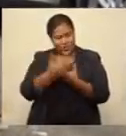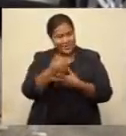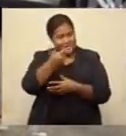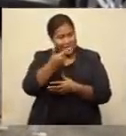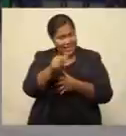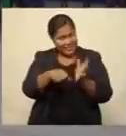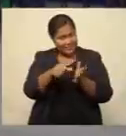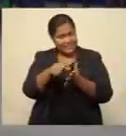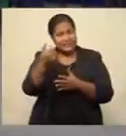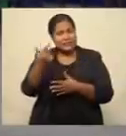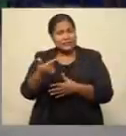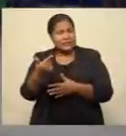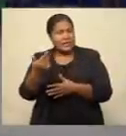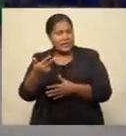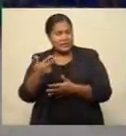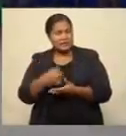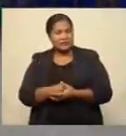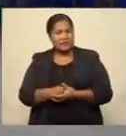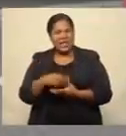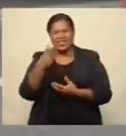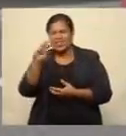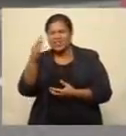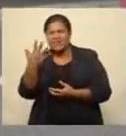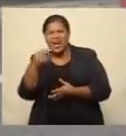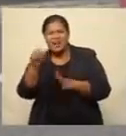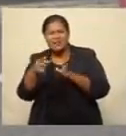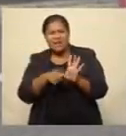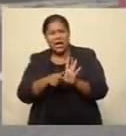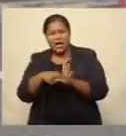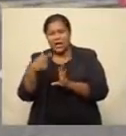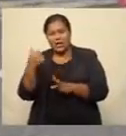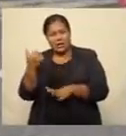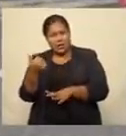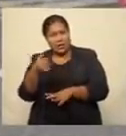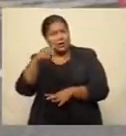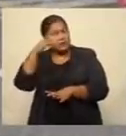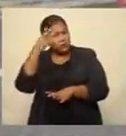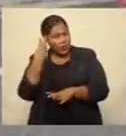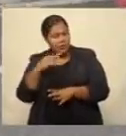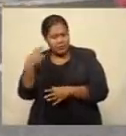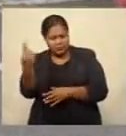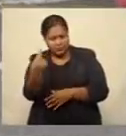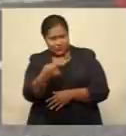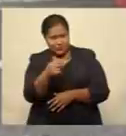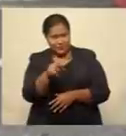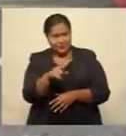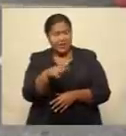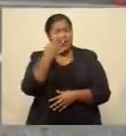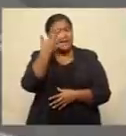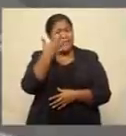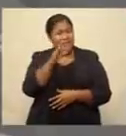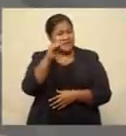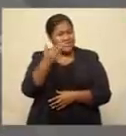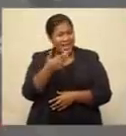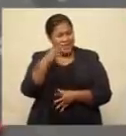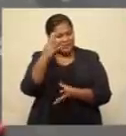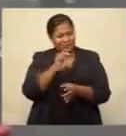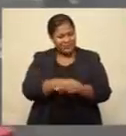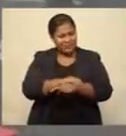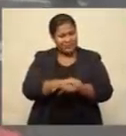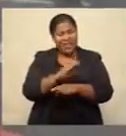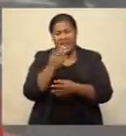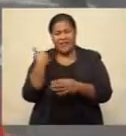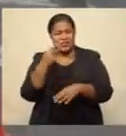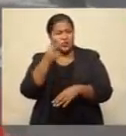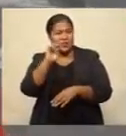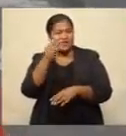35-year-old woman were all found loitering in the same area. There were 59 people arrested in the last 24 hours for breaching